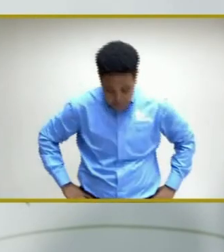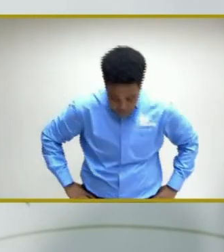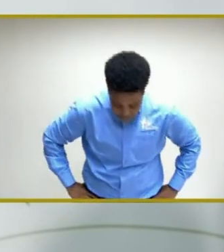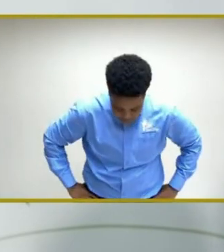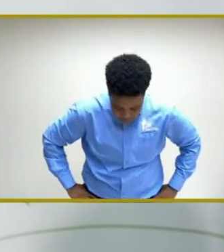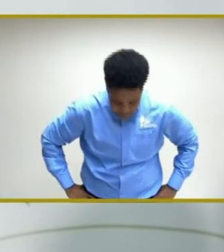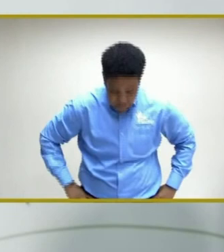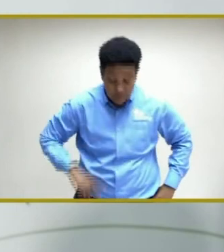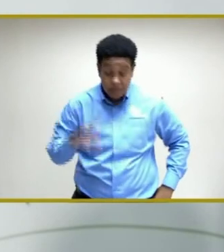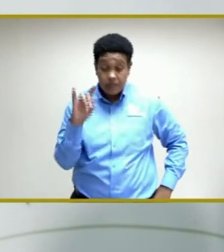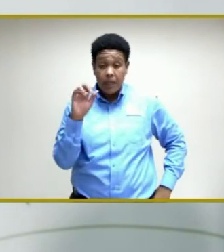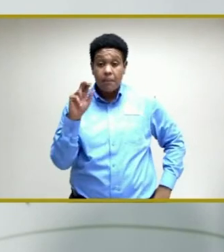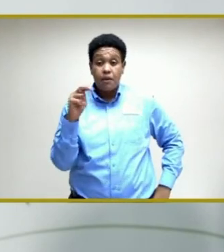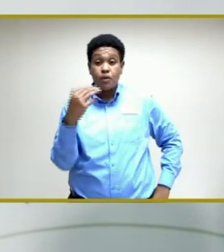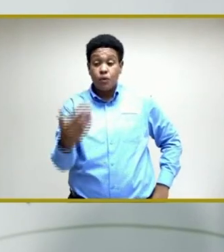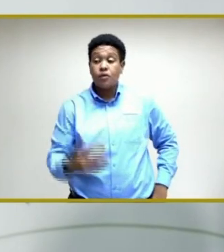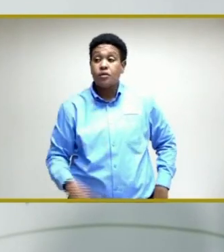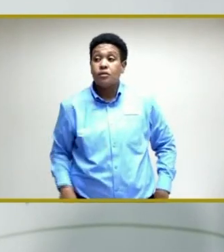Go ahead, please.